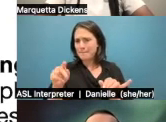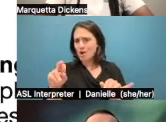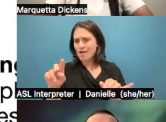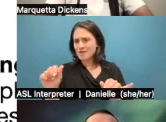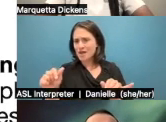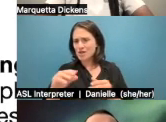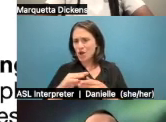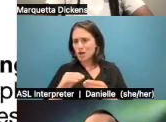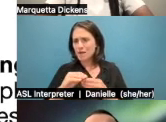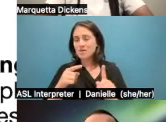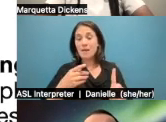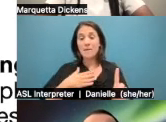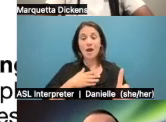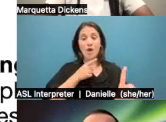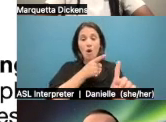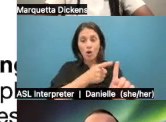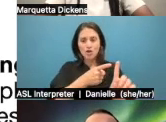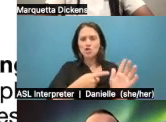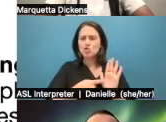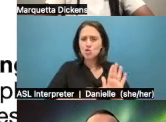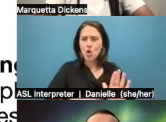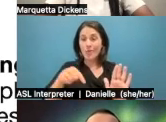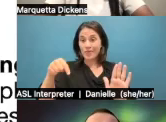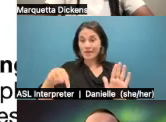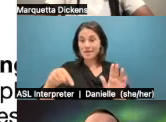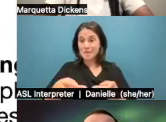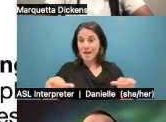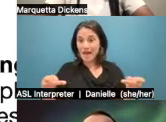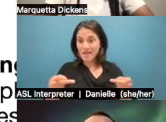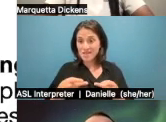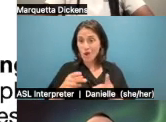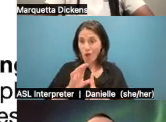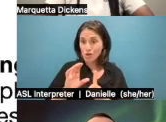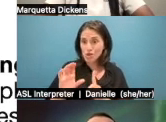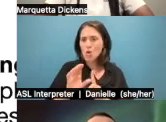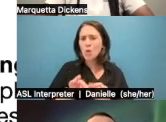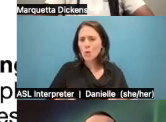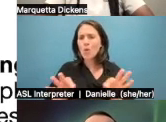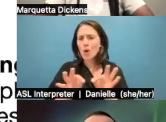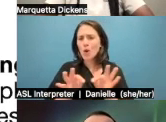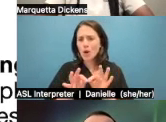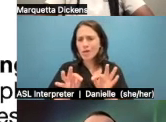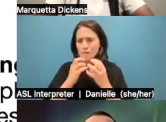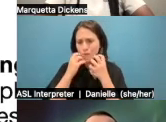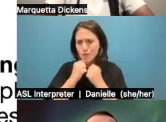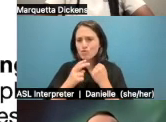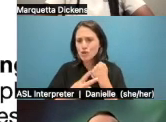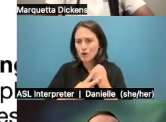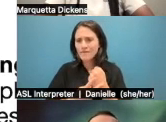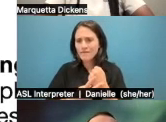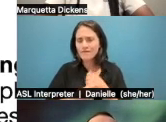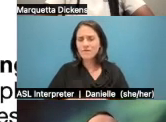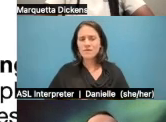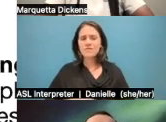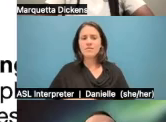to show why a place is worth preserving, to show this place's culture. And by doing that, I, to do that, I connect climate change to things that people